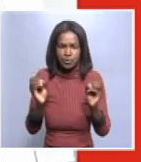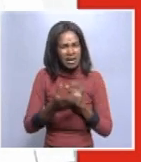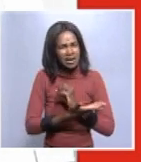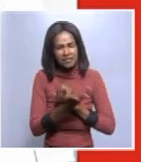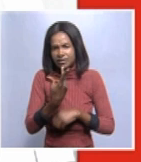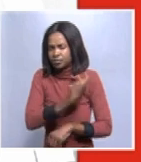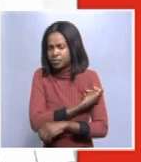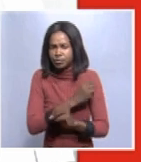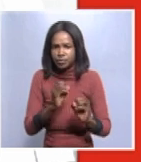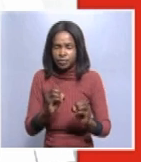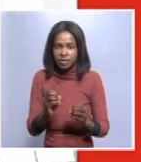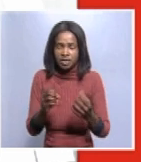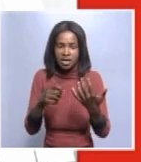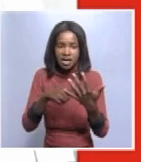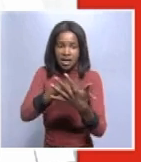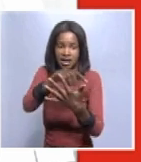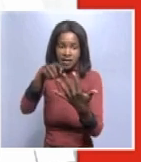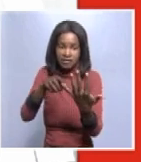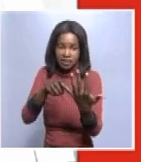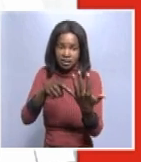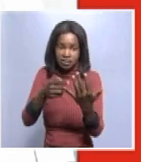5. 5.